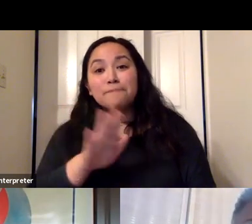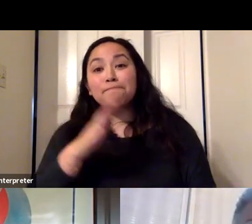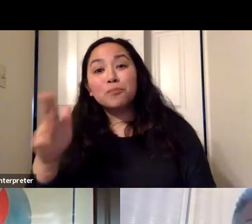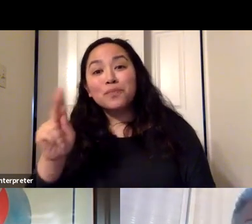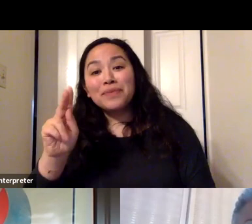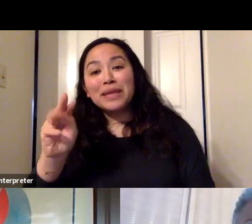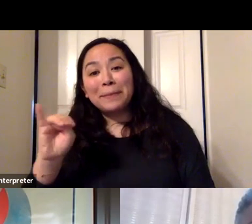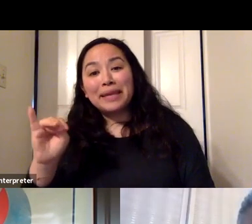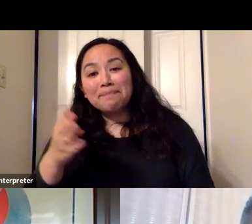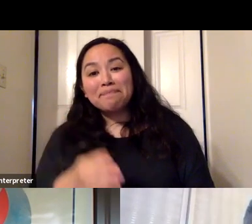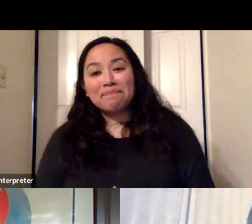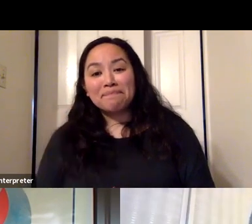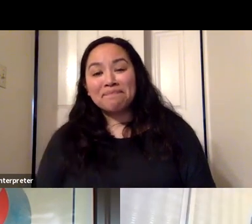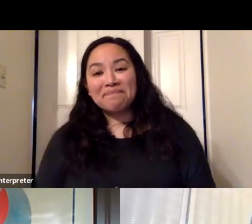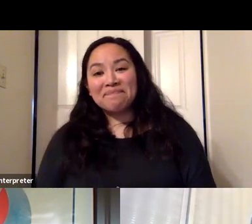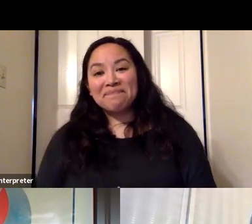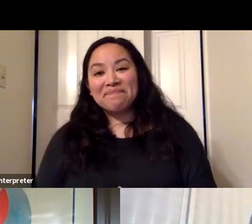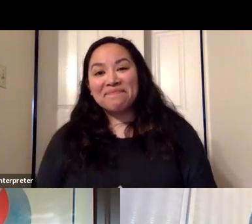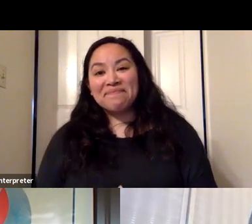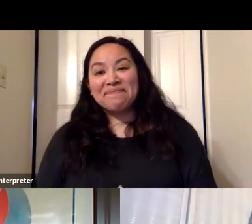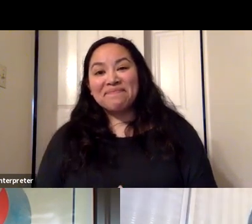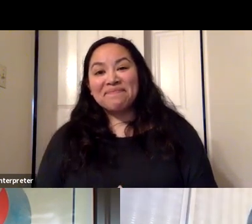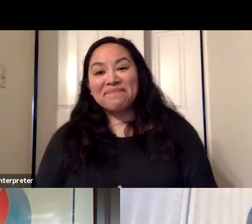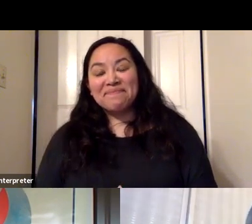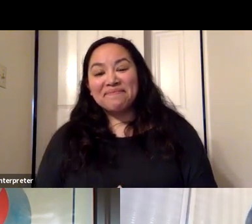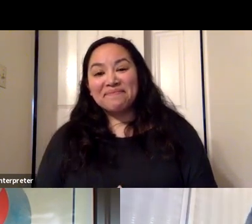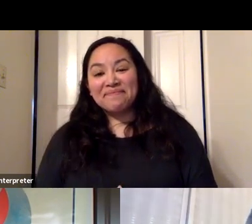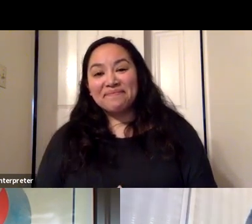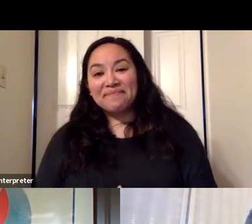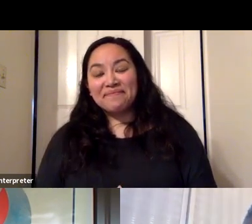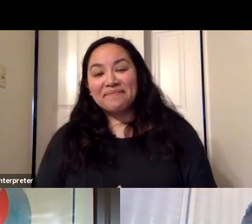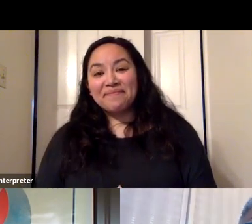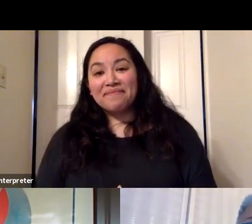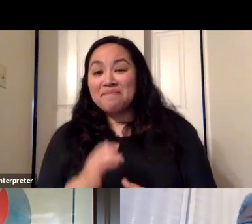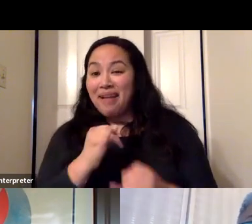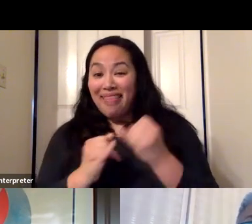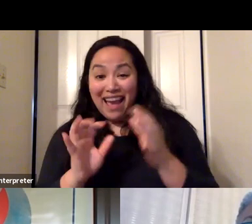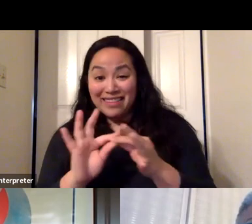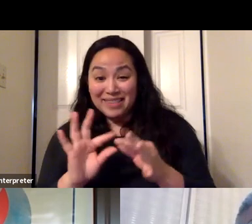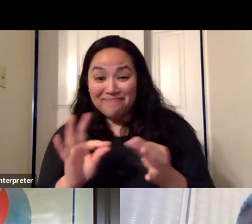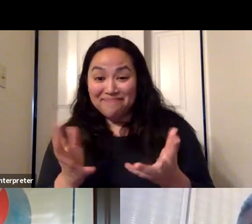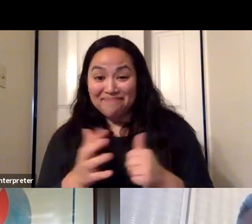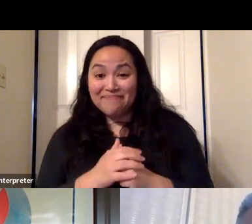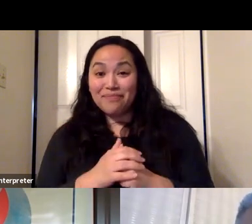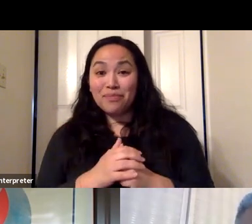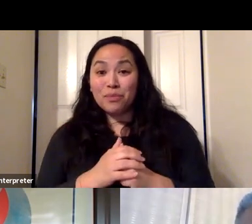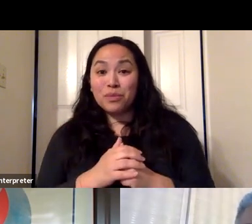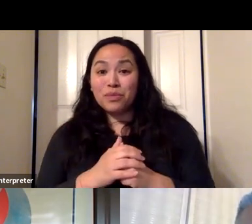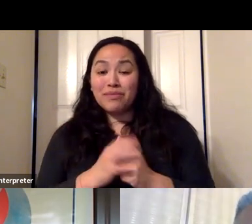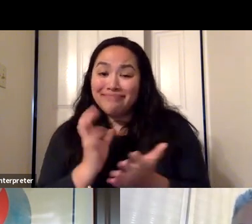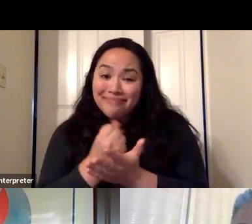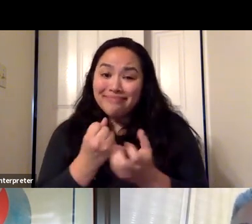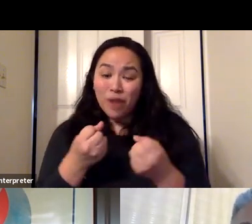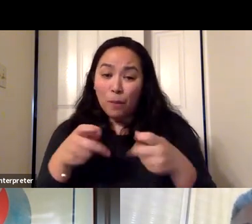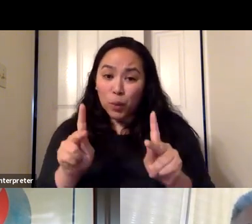end with you. Okay. So my parting words would be take this opportunity to get